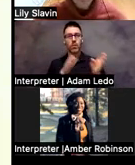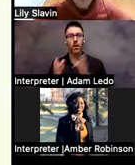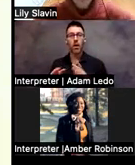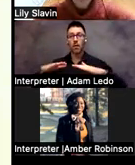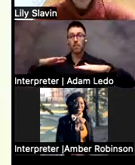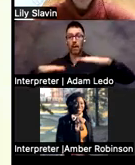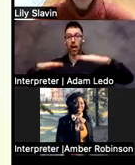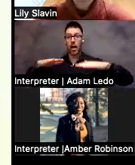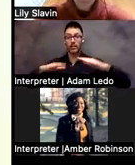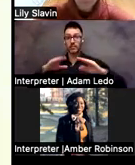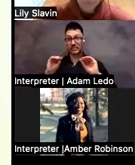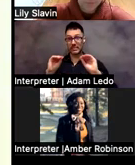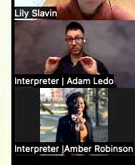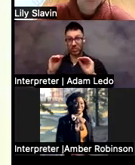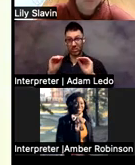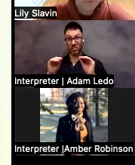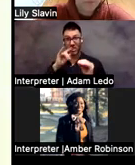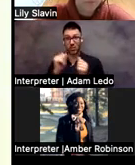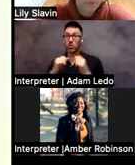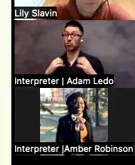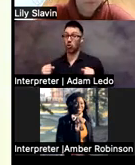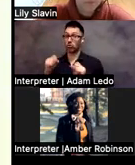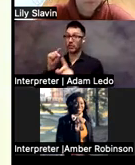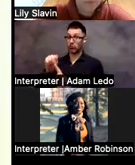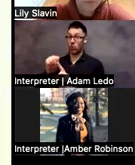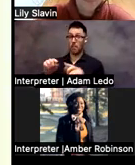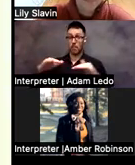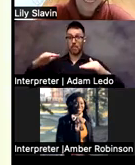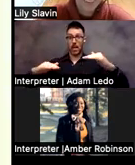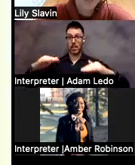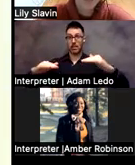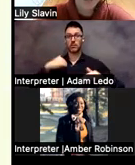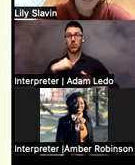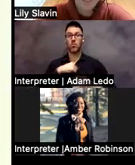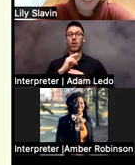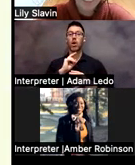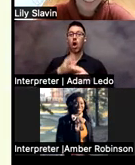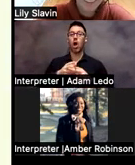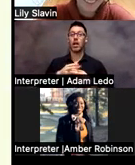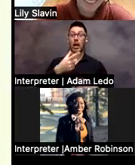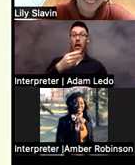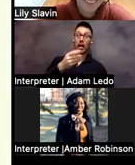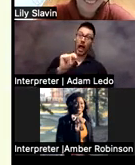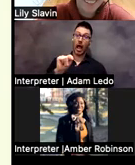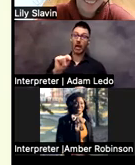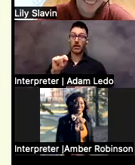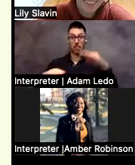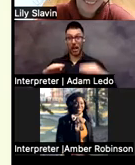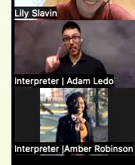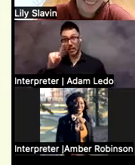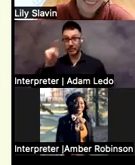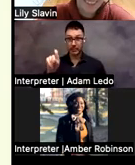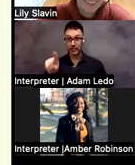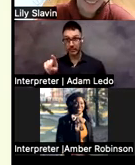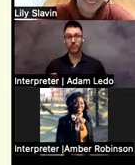kids with charge syndrome, specifically balance. We called it got balance. And then here's the staff training video